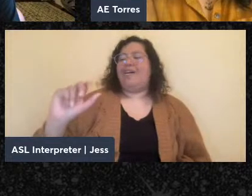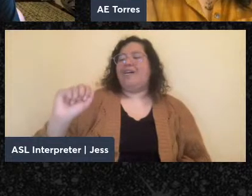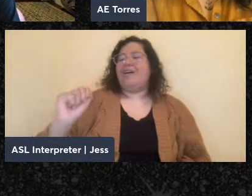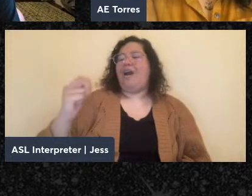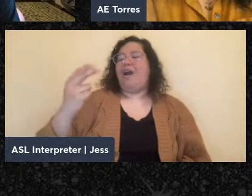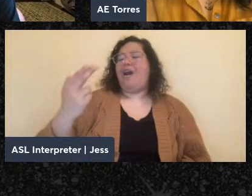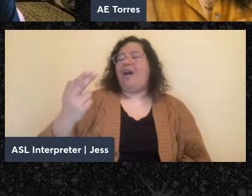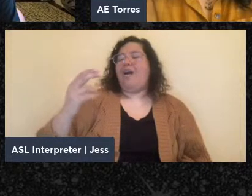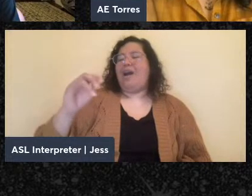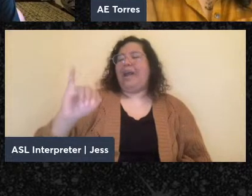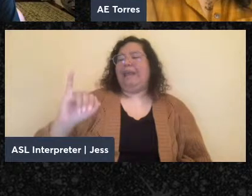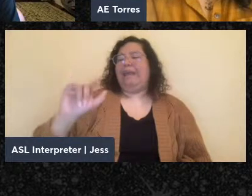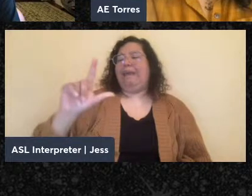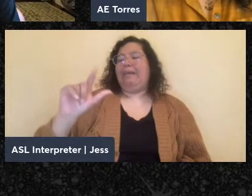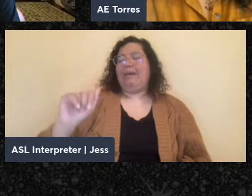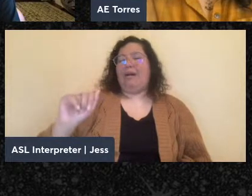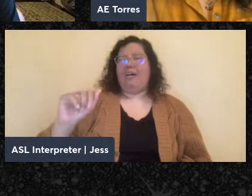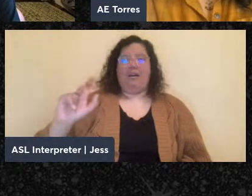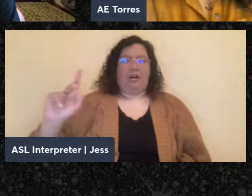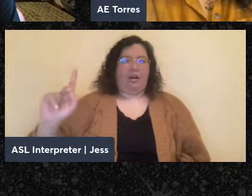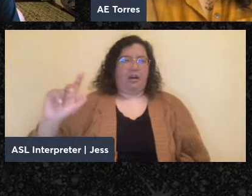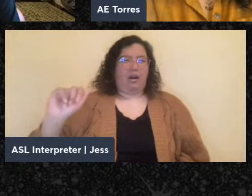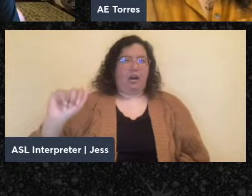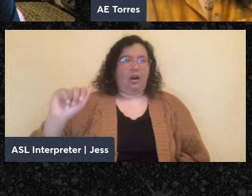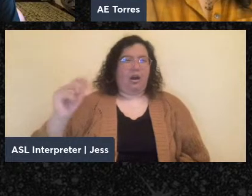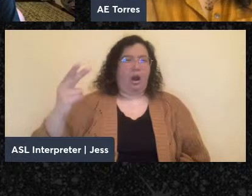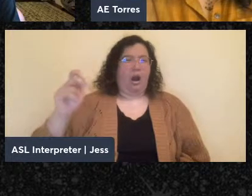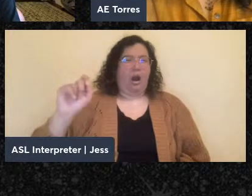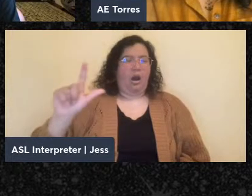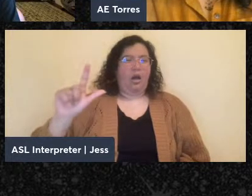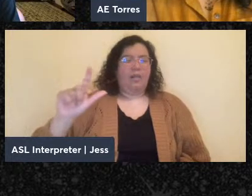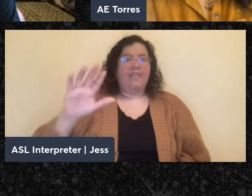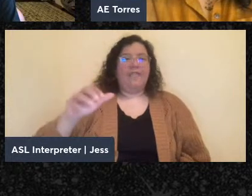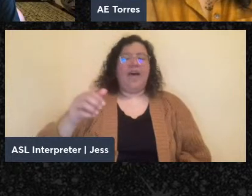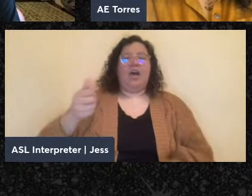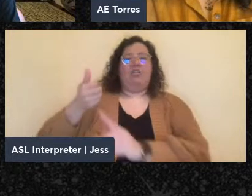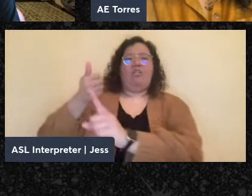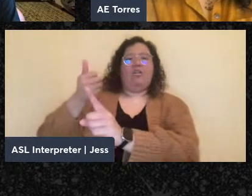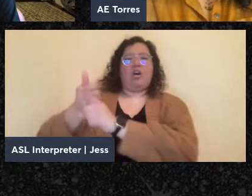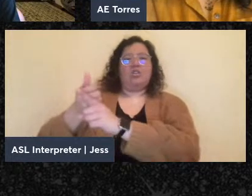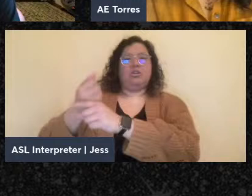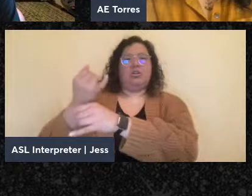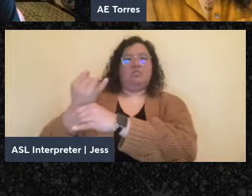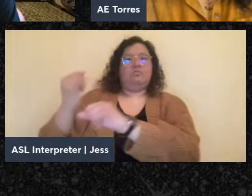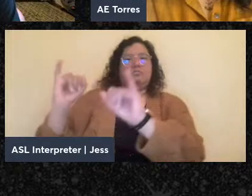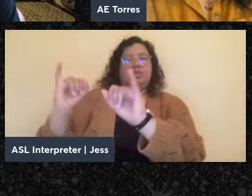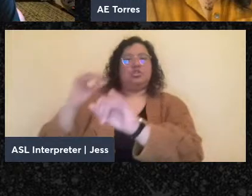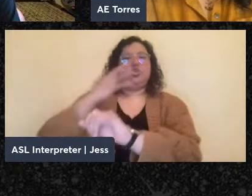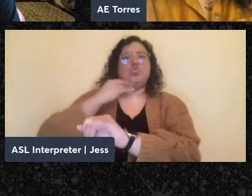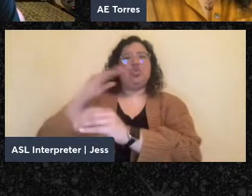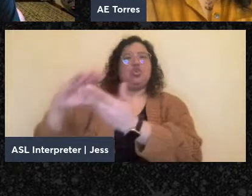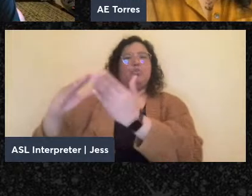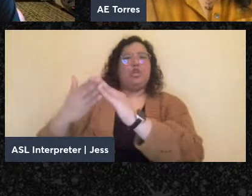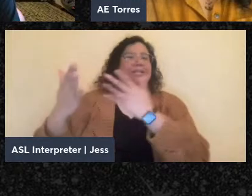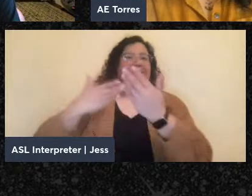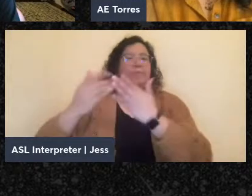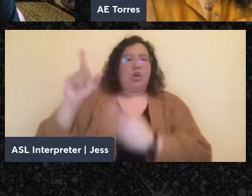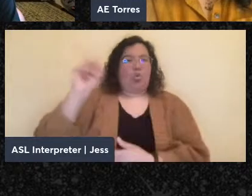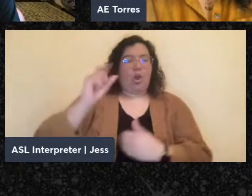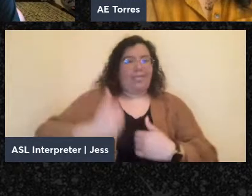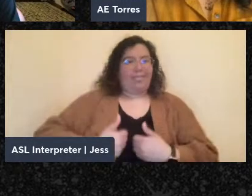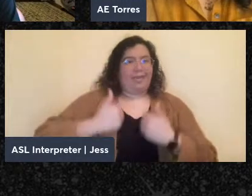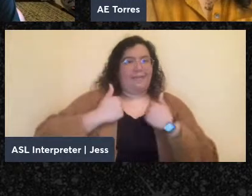autonomous Jewish community wherever Jews lived. And to your last question, it's important to